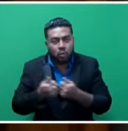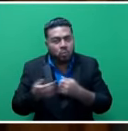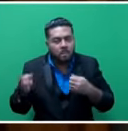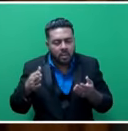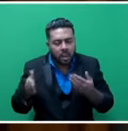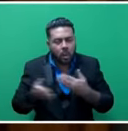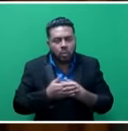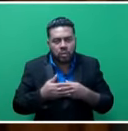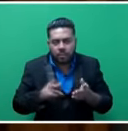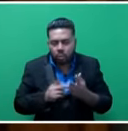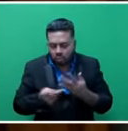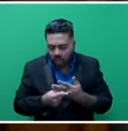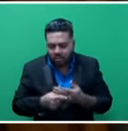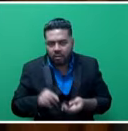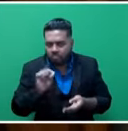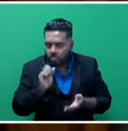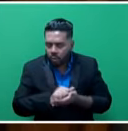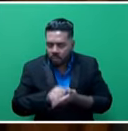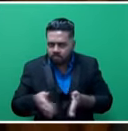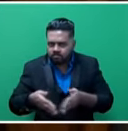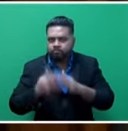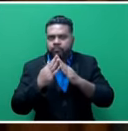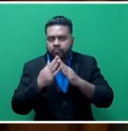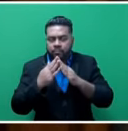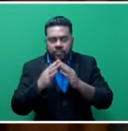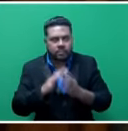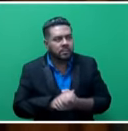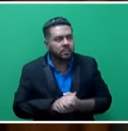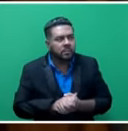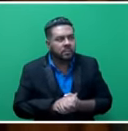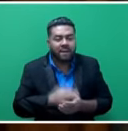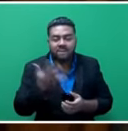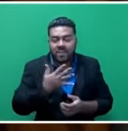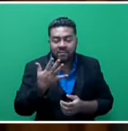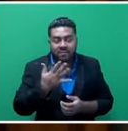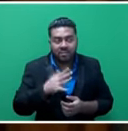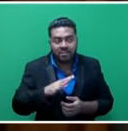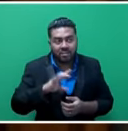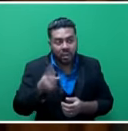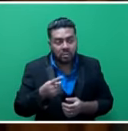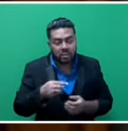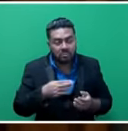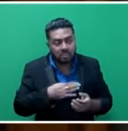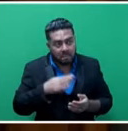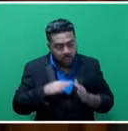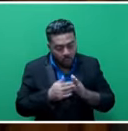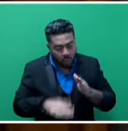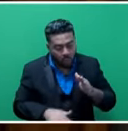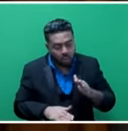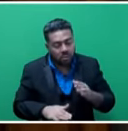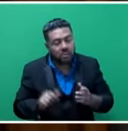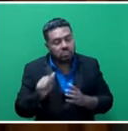In terms of utilizing the building grant, 50,000 below the Ministry and the asset management